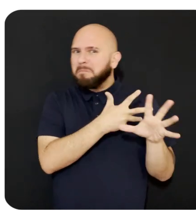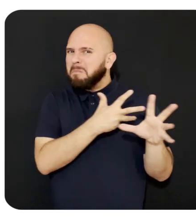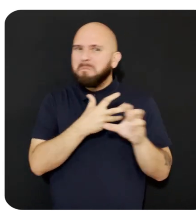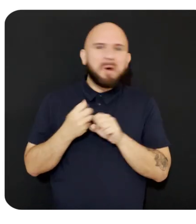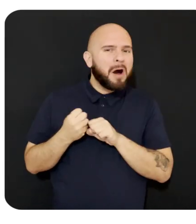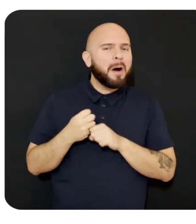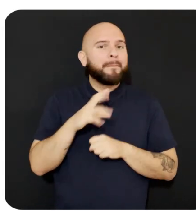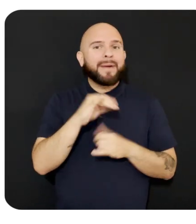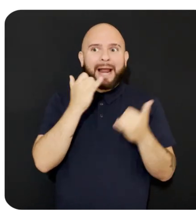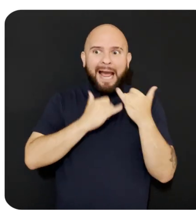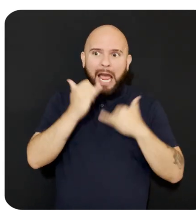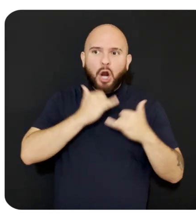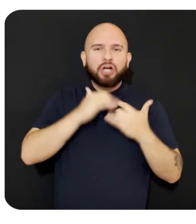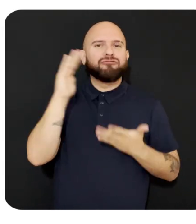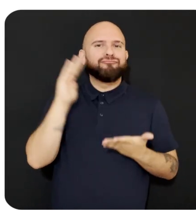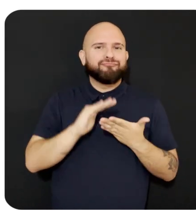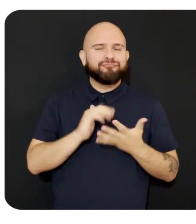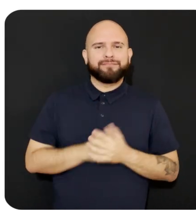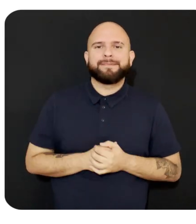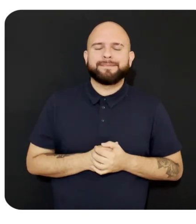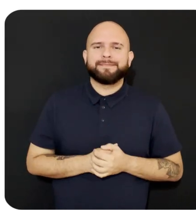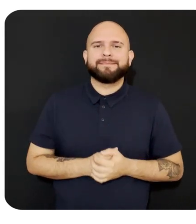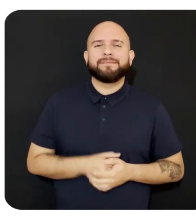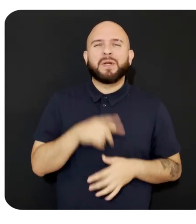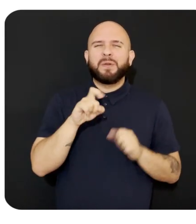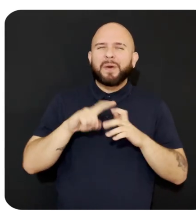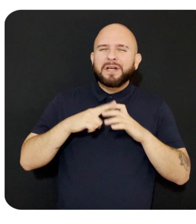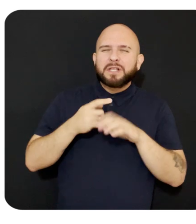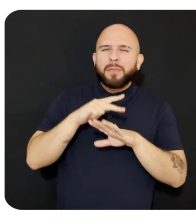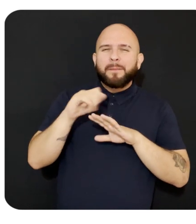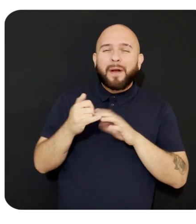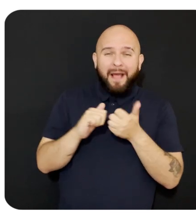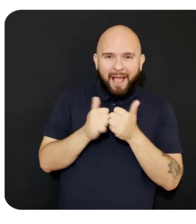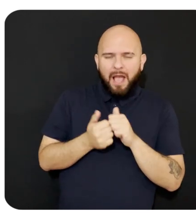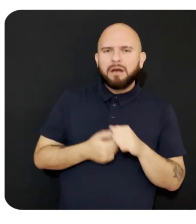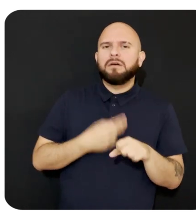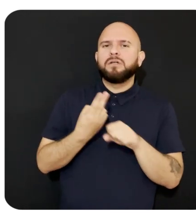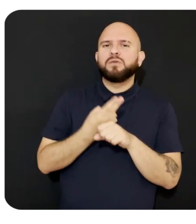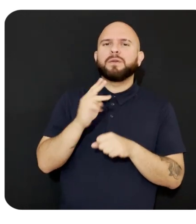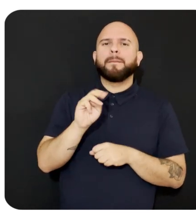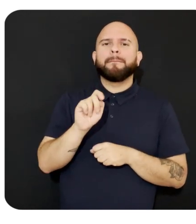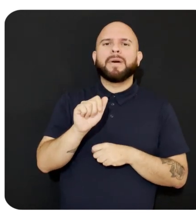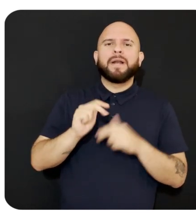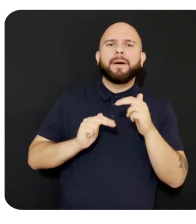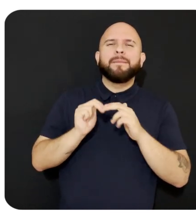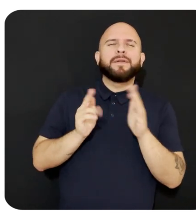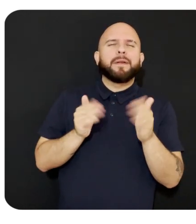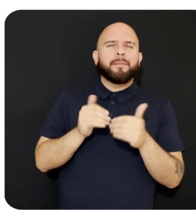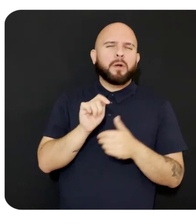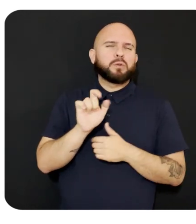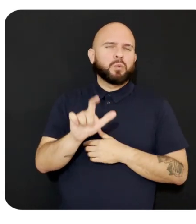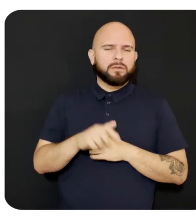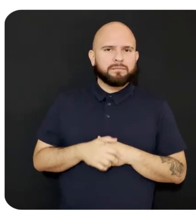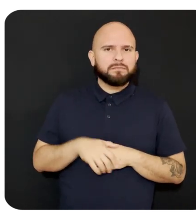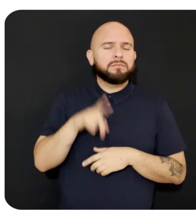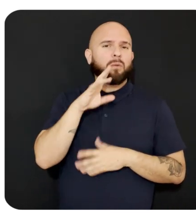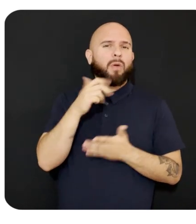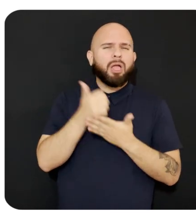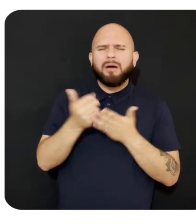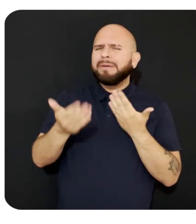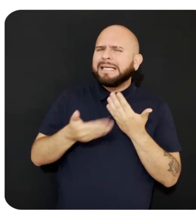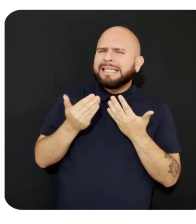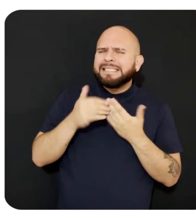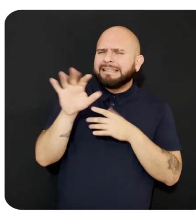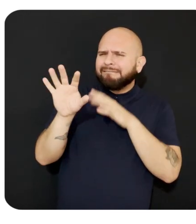errors. One helpful way to get started in a project is to use the Meta Building Blocks tool. It allows you to easily discover and